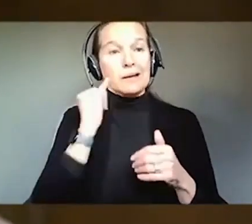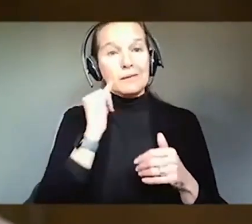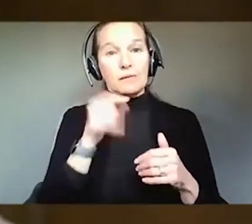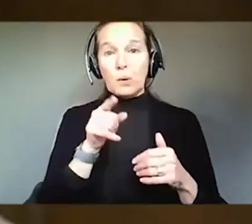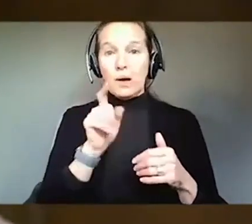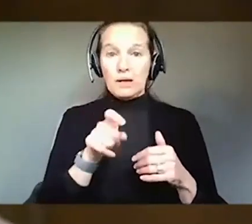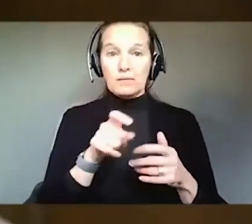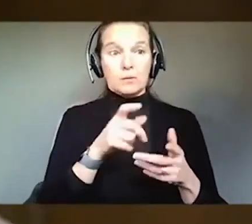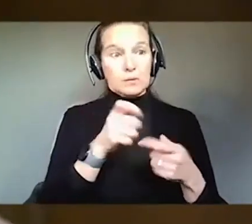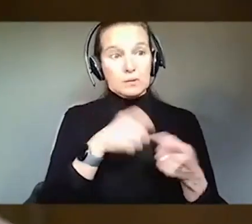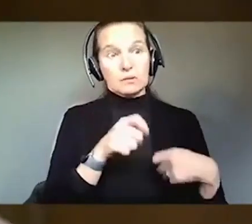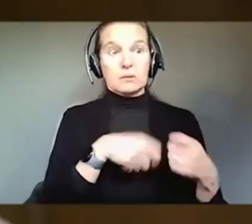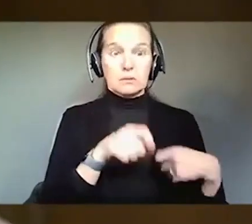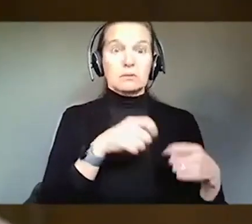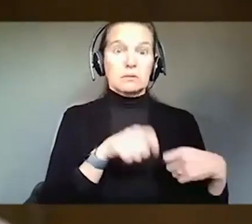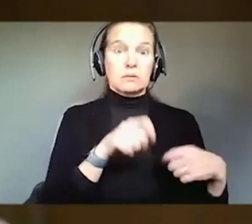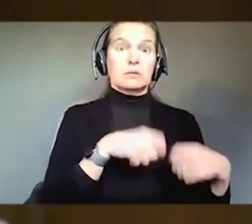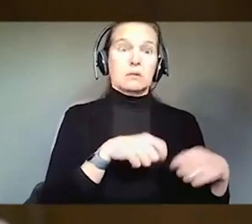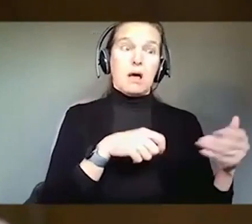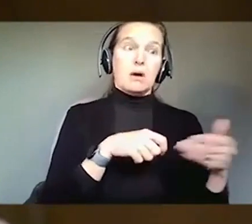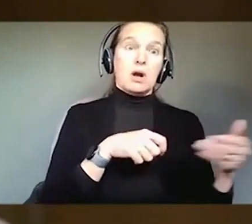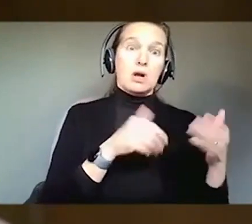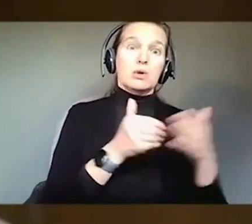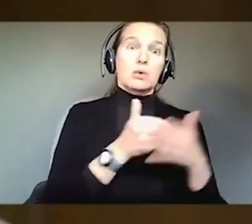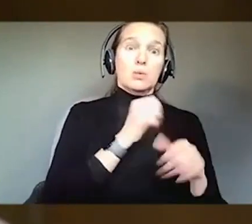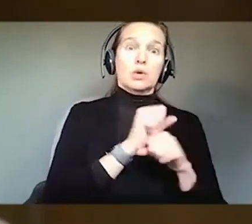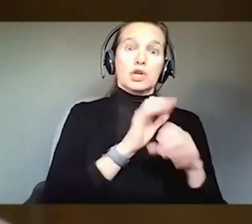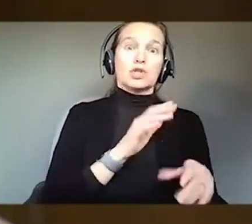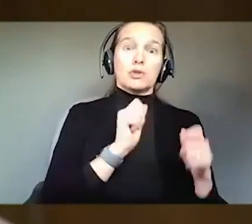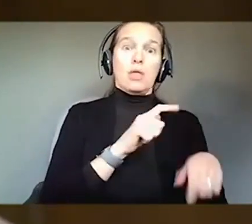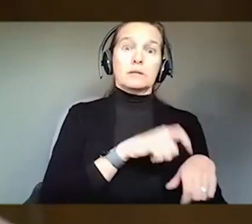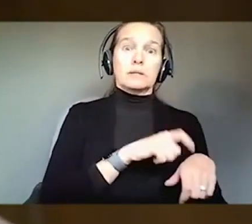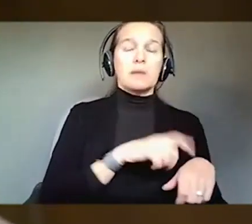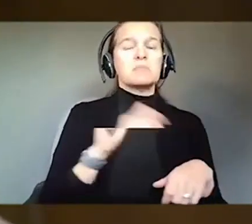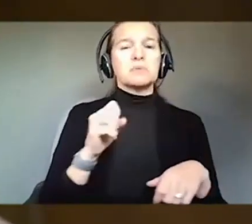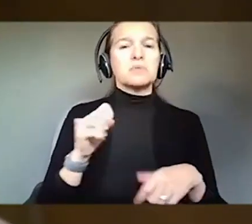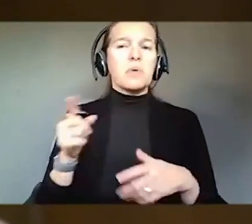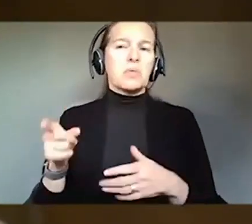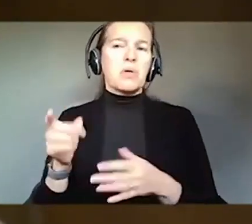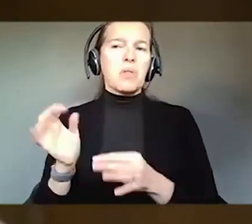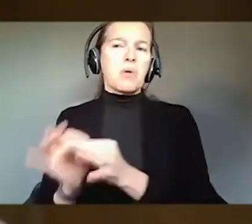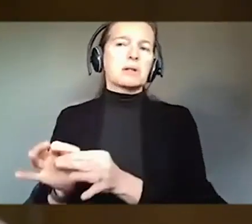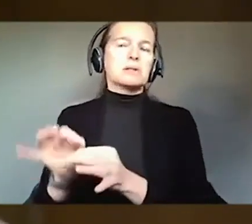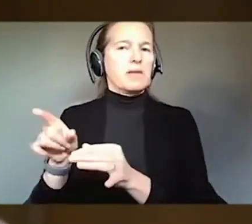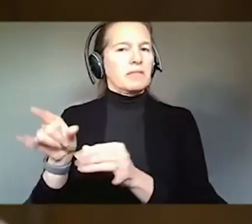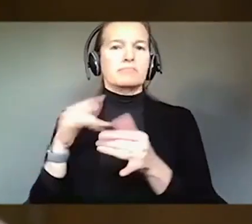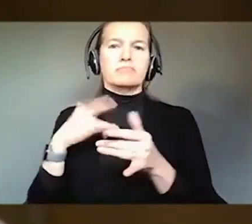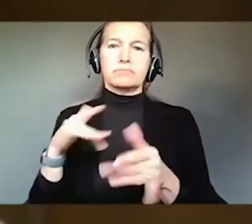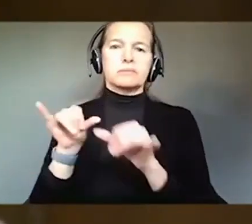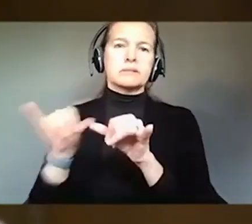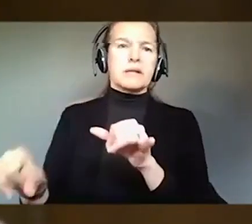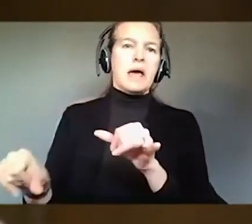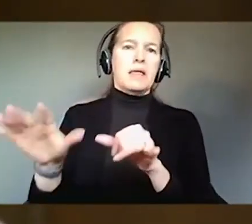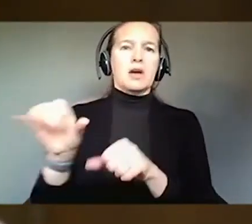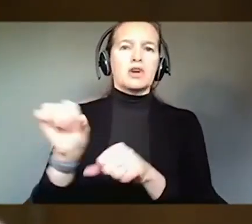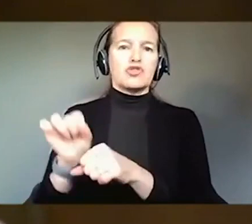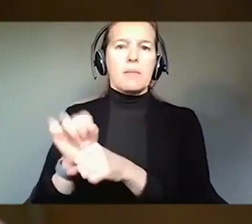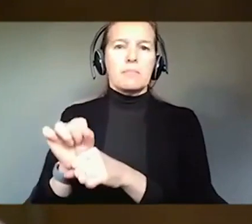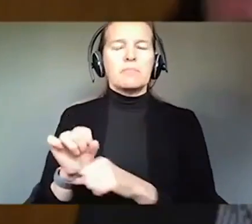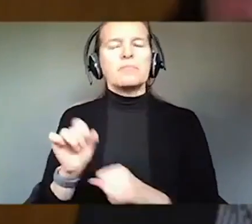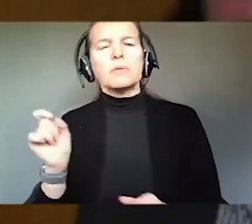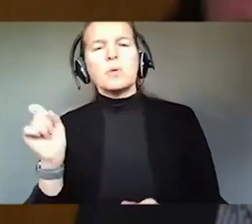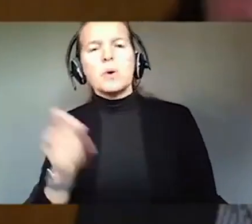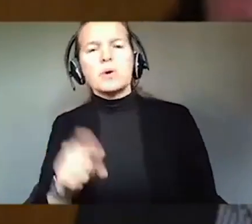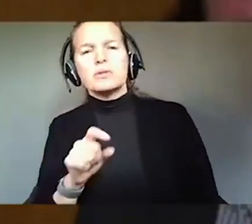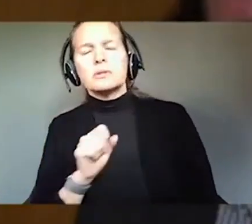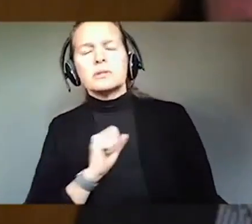employees all the time. So, it's absorbed into the loyalty and the effectiveness and the abilities of the individual. So, would you say